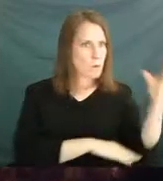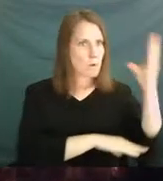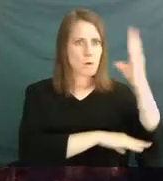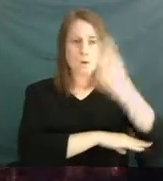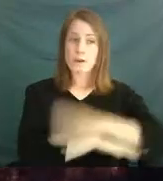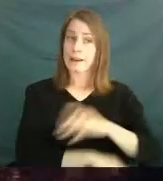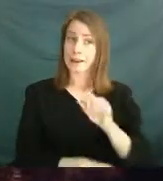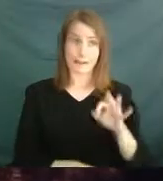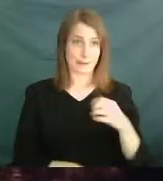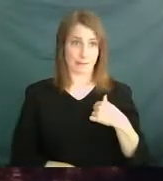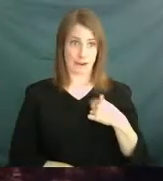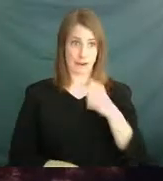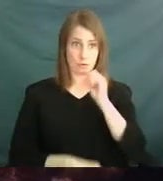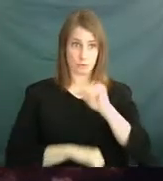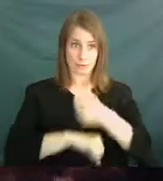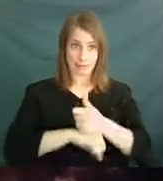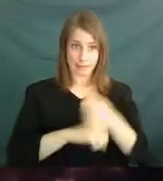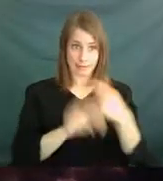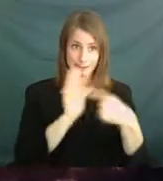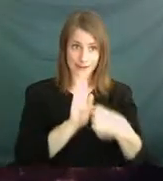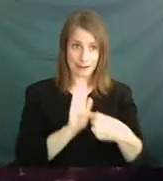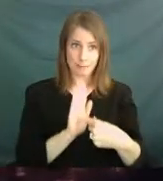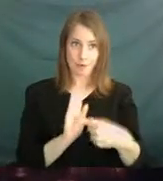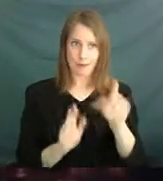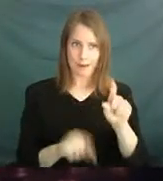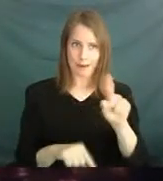don't set an example, I can't ask them to do that.